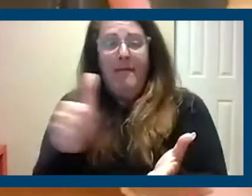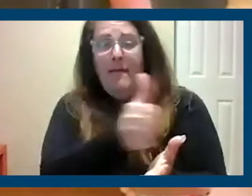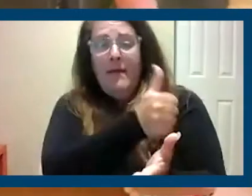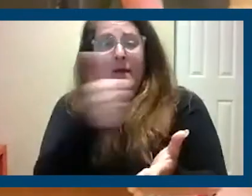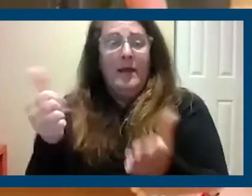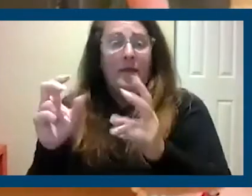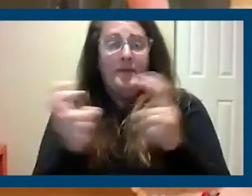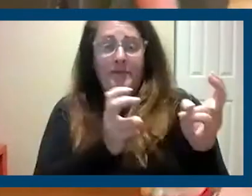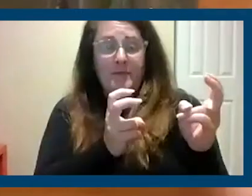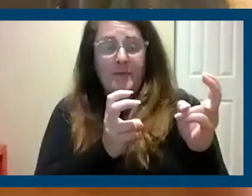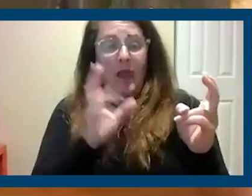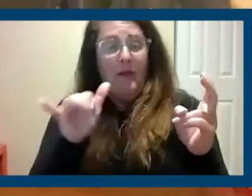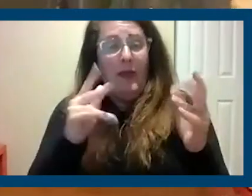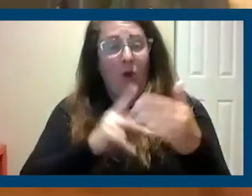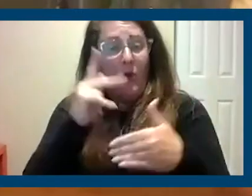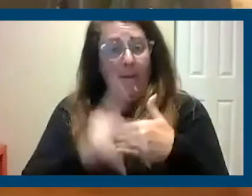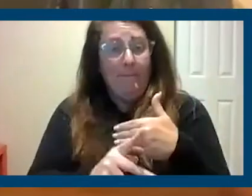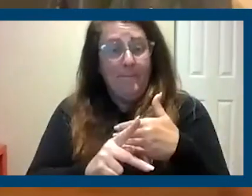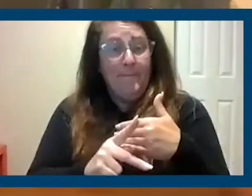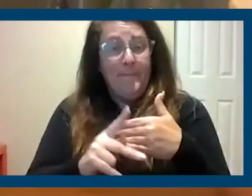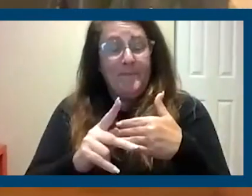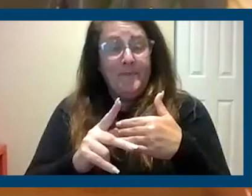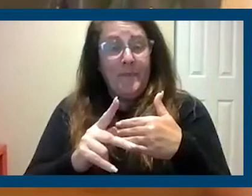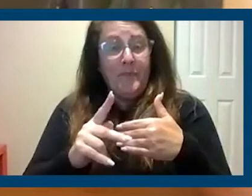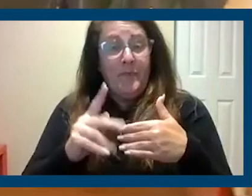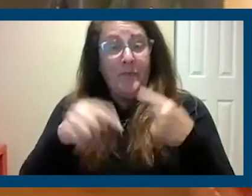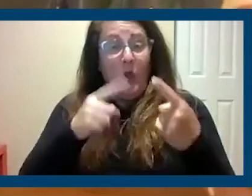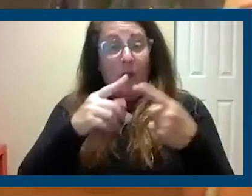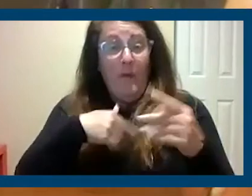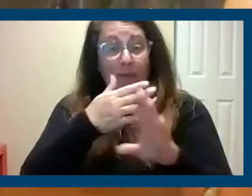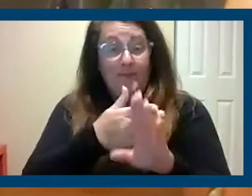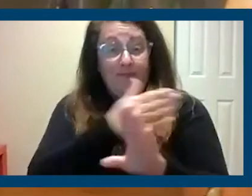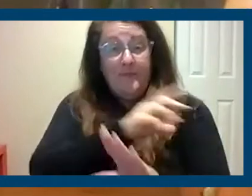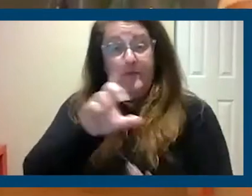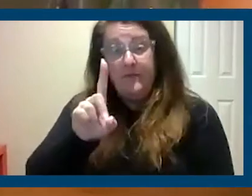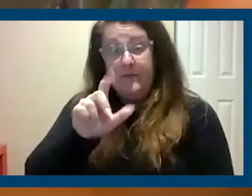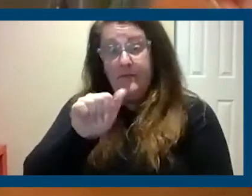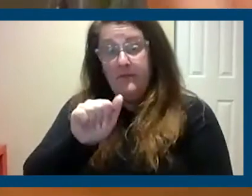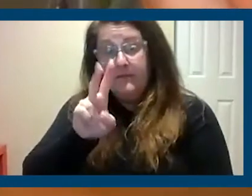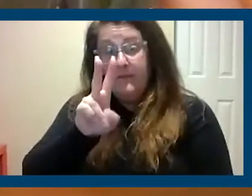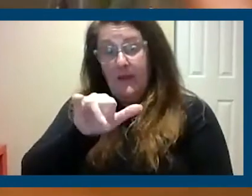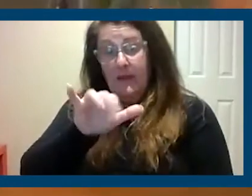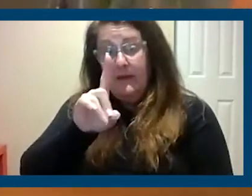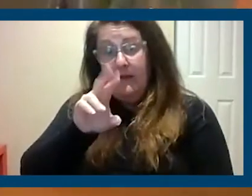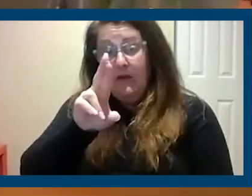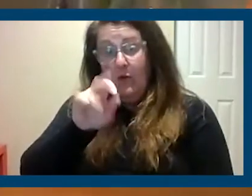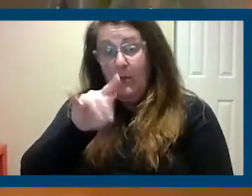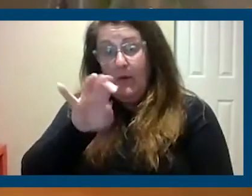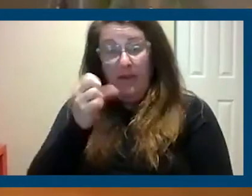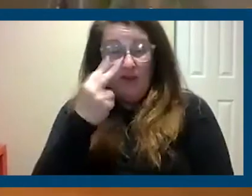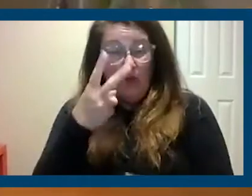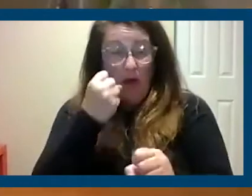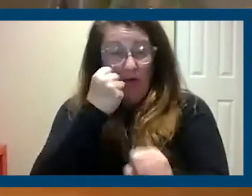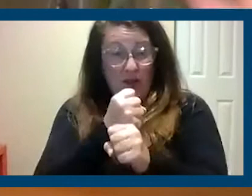Costa-Hawkins. And that was then one of my predecessors, David Roberti. For 12 consecutive years, this one man